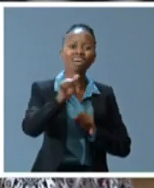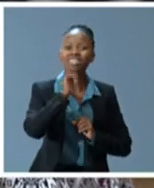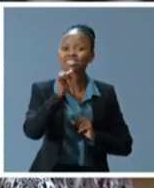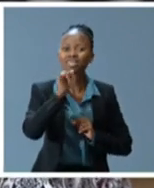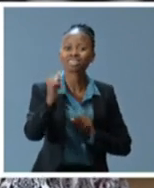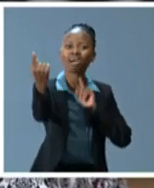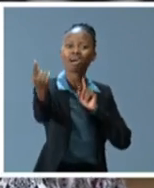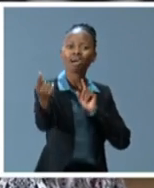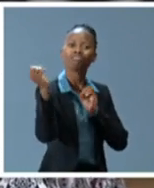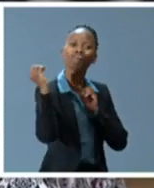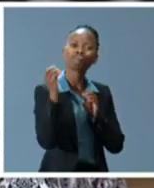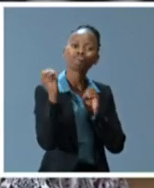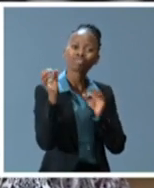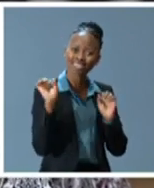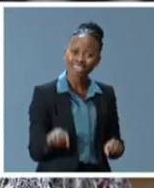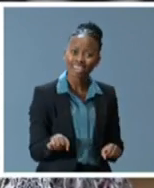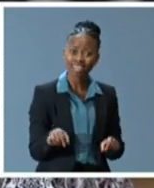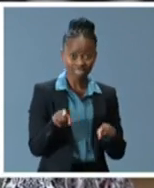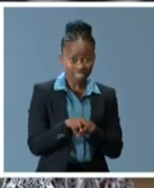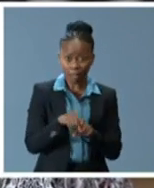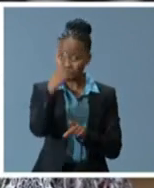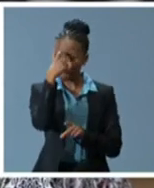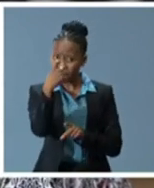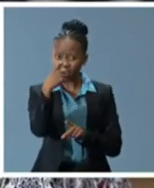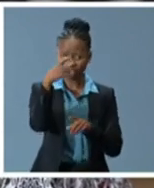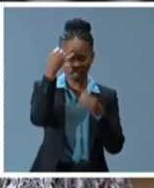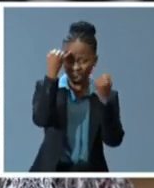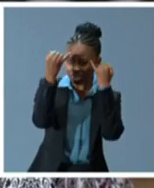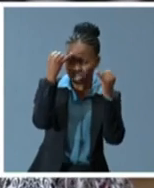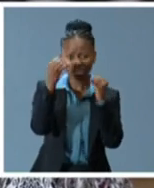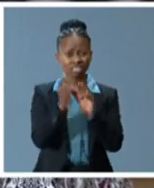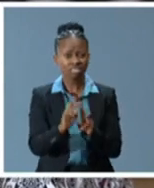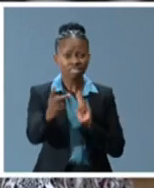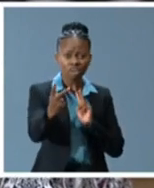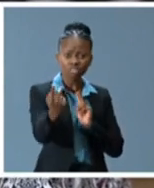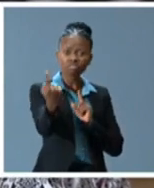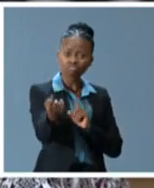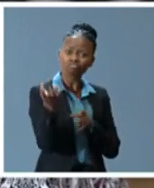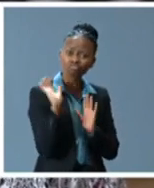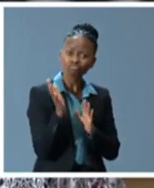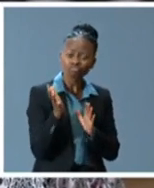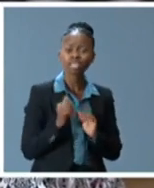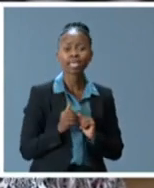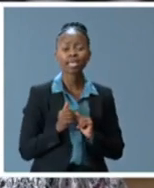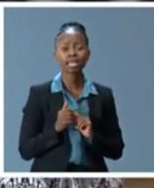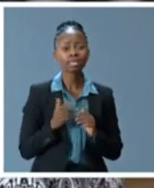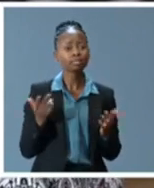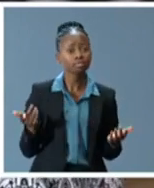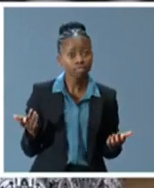outdated beliefs and imaginary differences among people were being rapidly